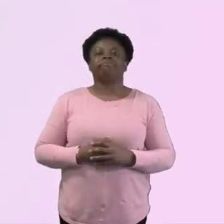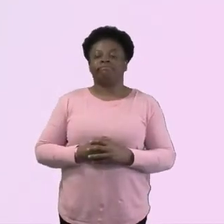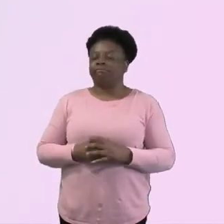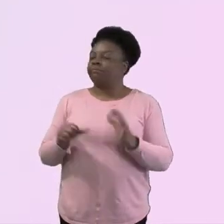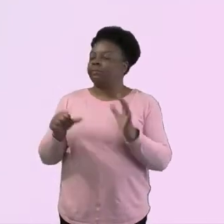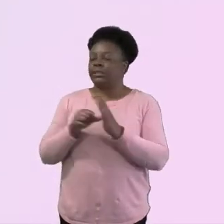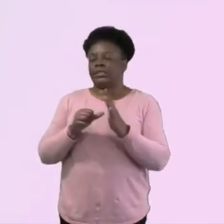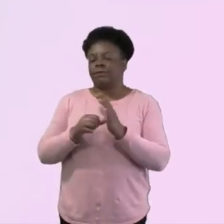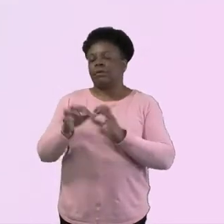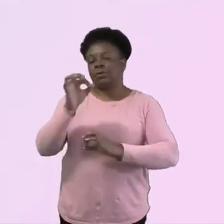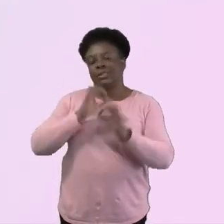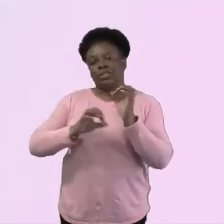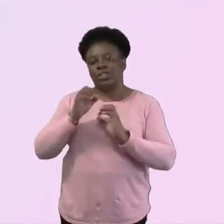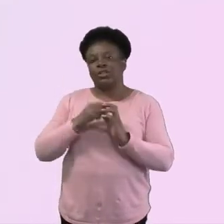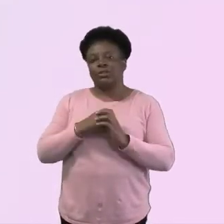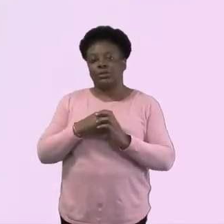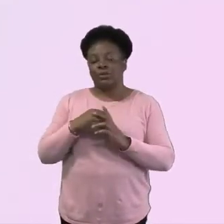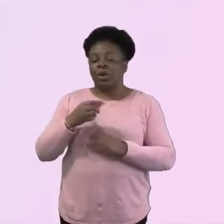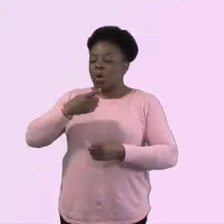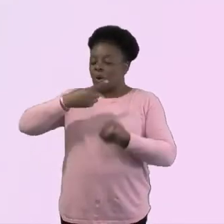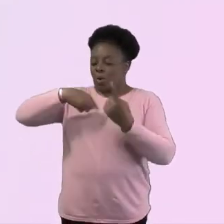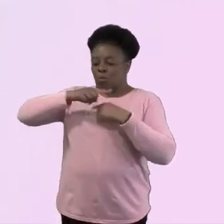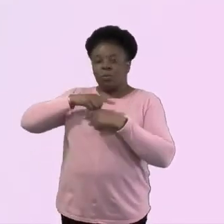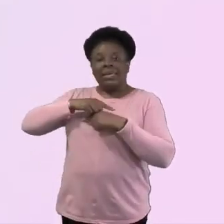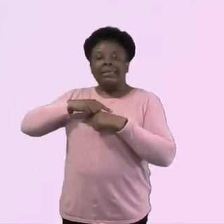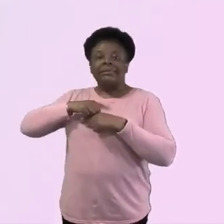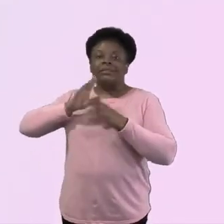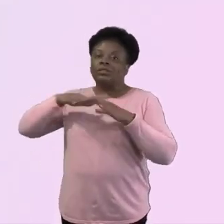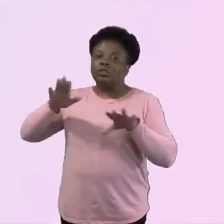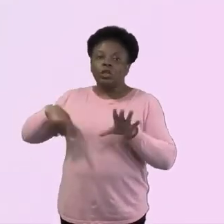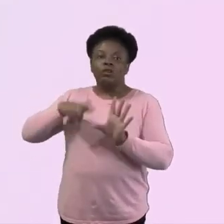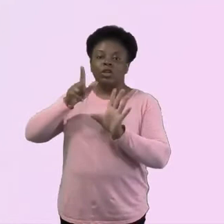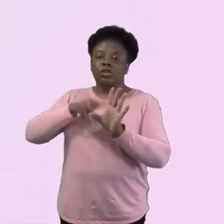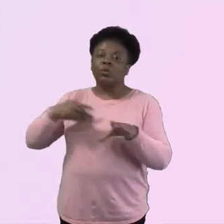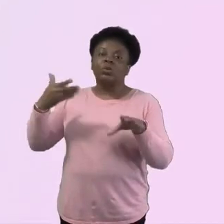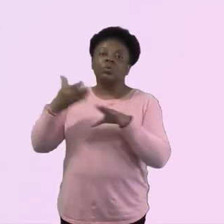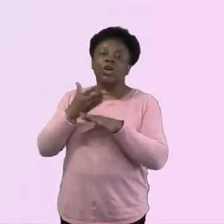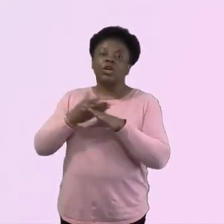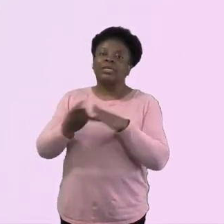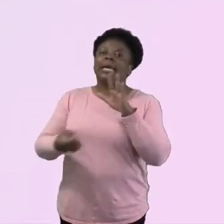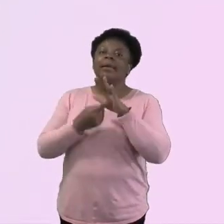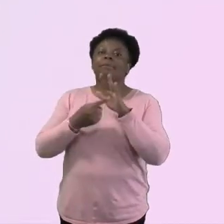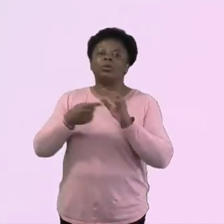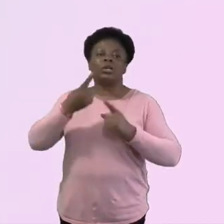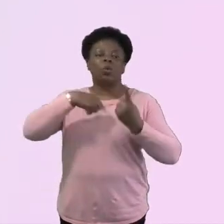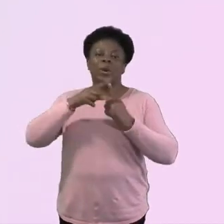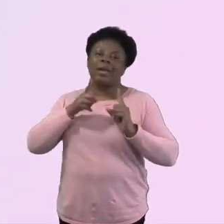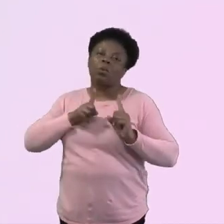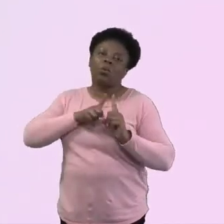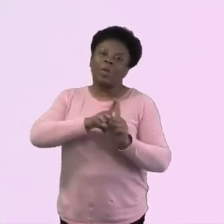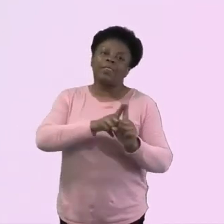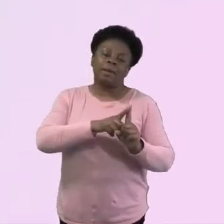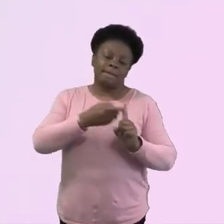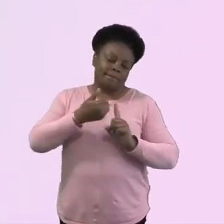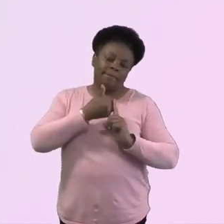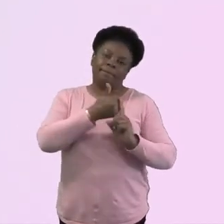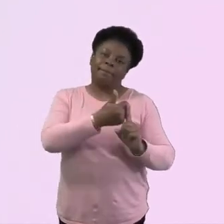as youth workers, as family workers, as children workers, is just to be with them. I think, again, it's very easy to jump to simple answers